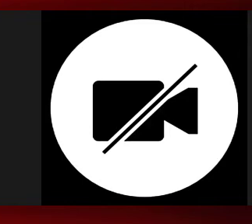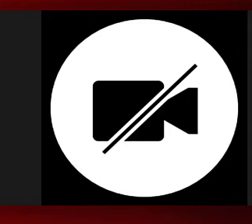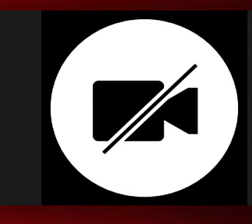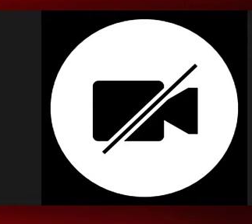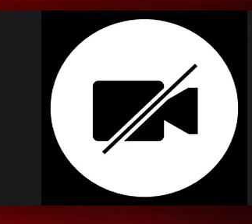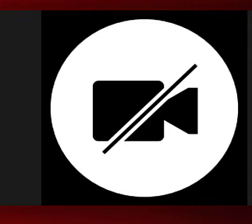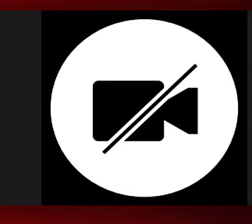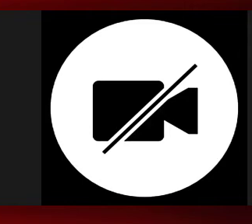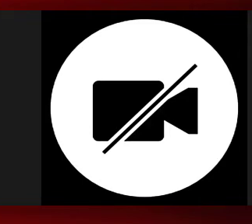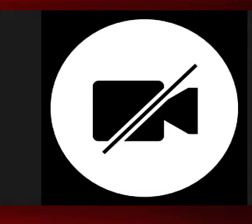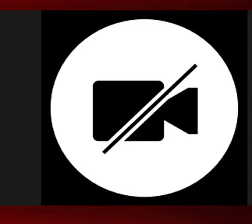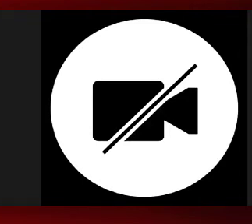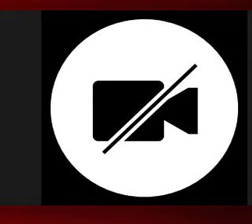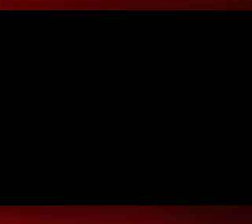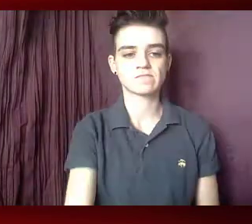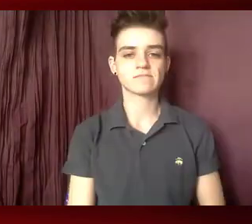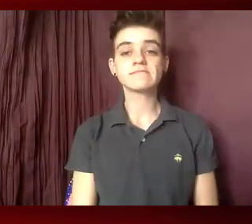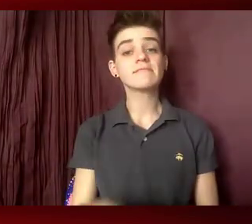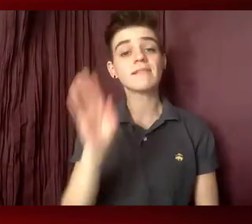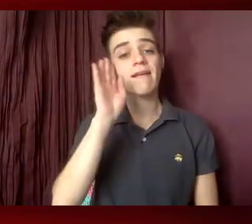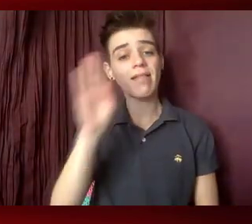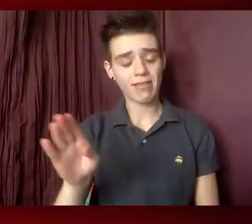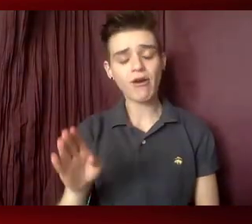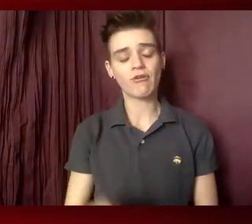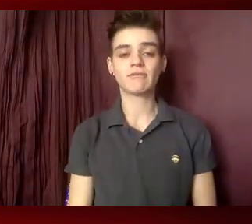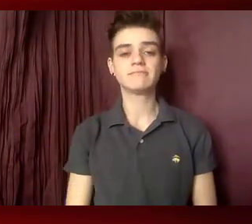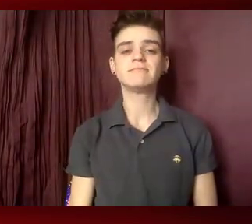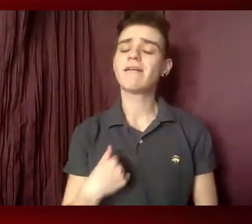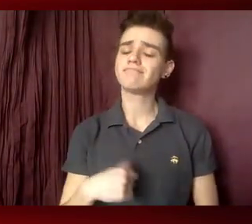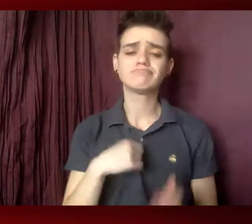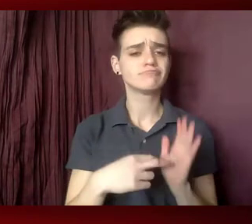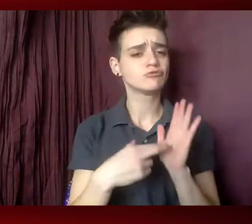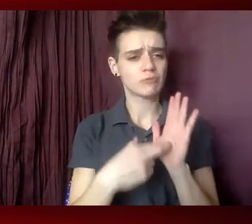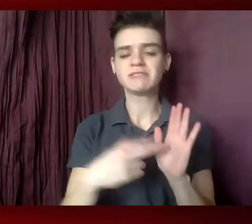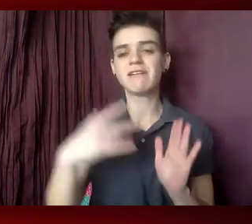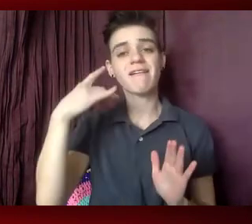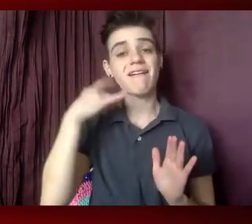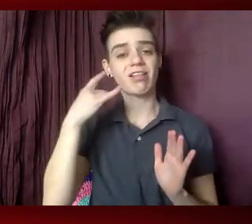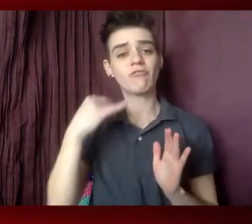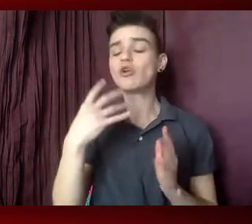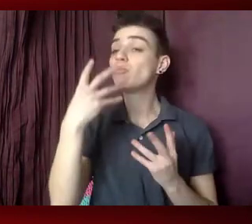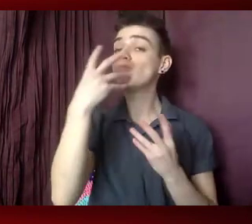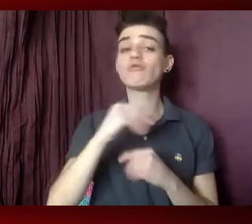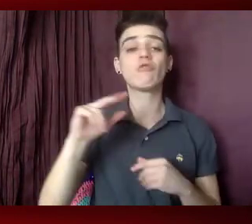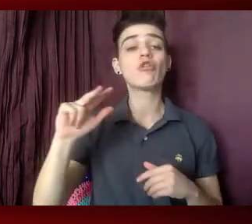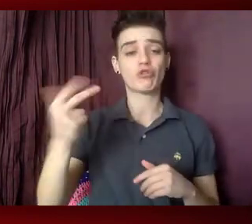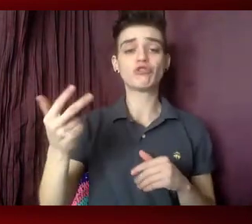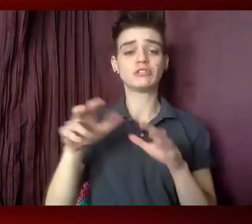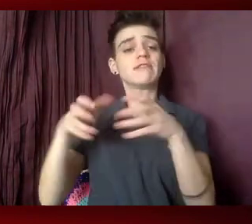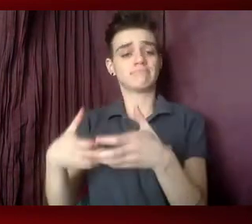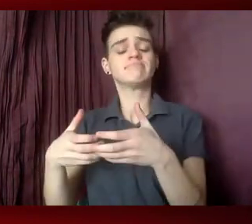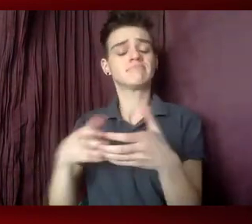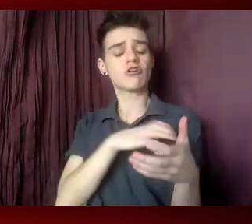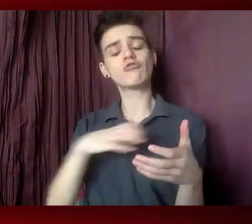Hello, I'm Congresswoman Barbara Lee and I proudly represent California's beautiful 13th Congressional District.